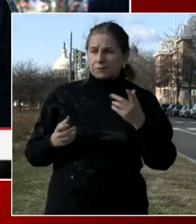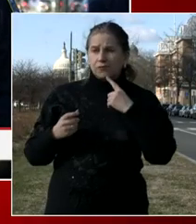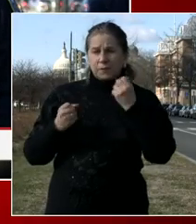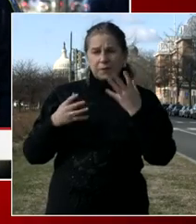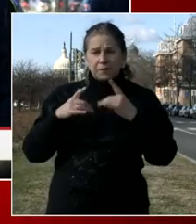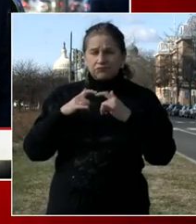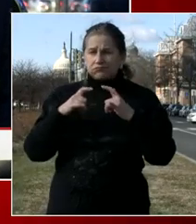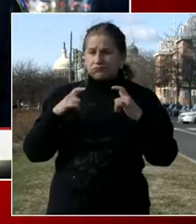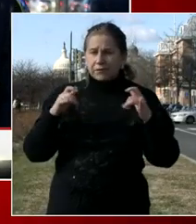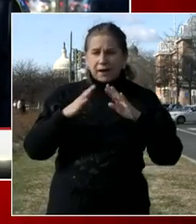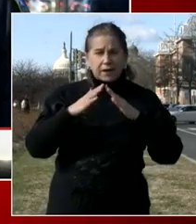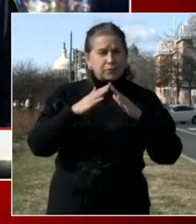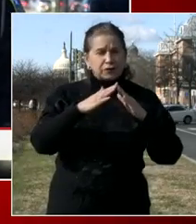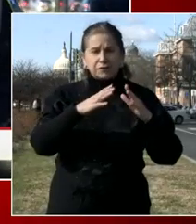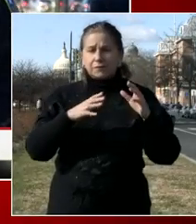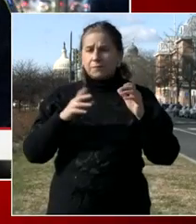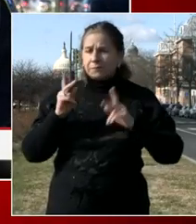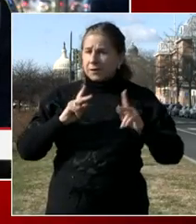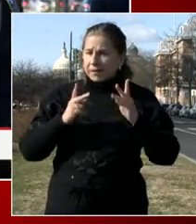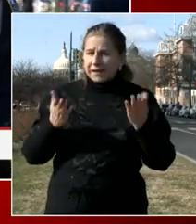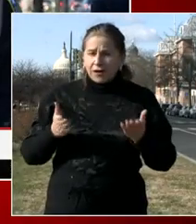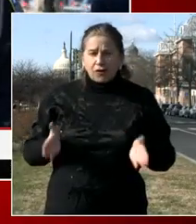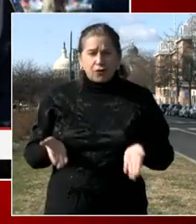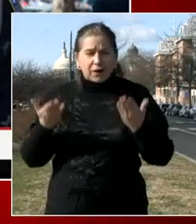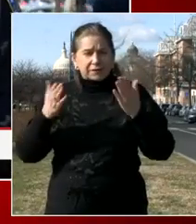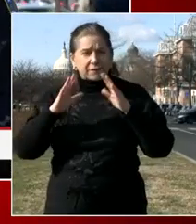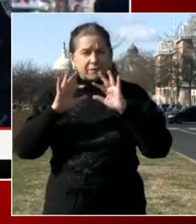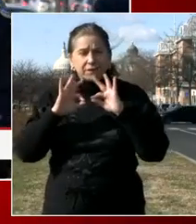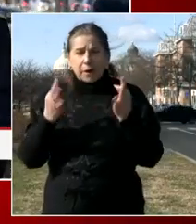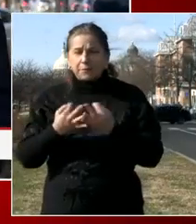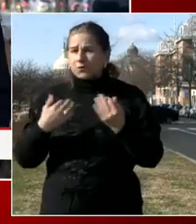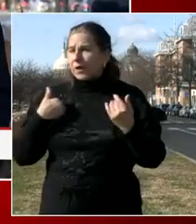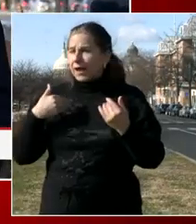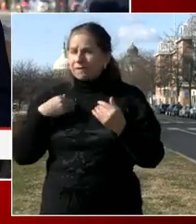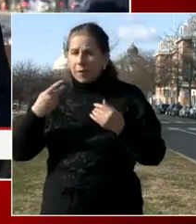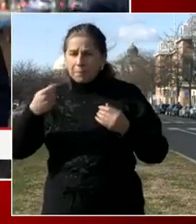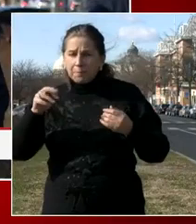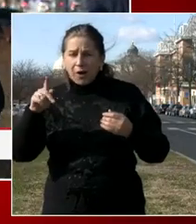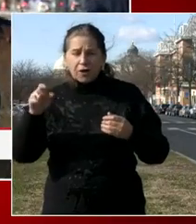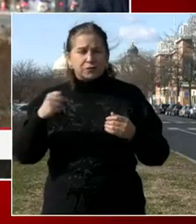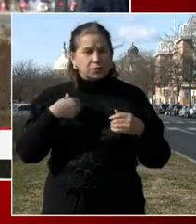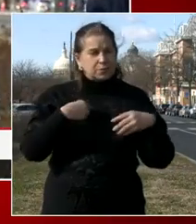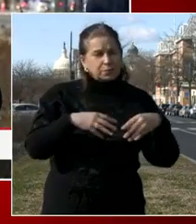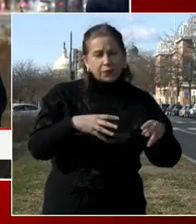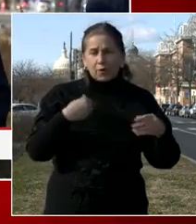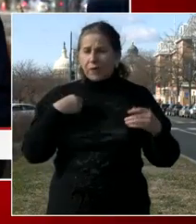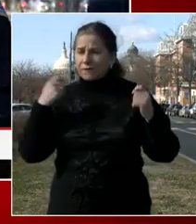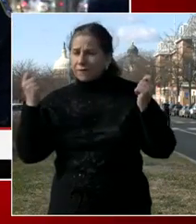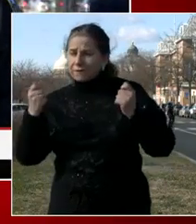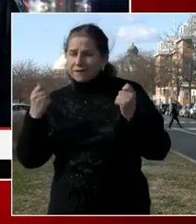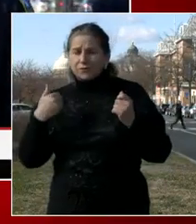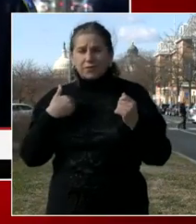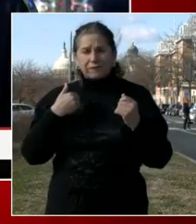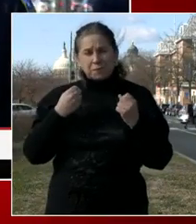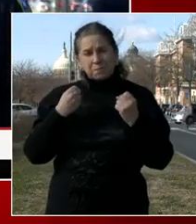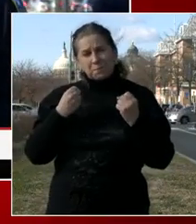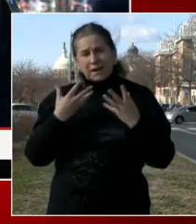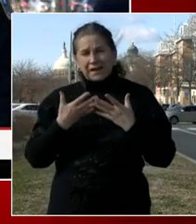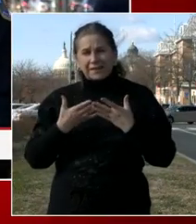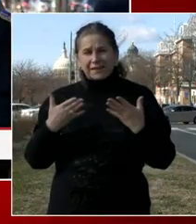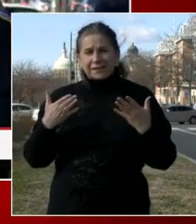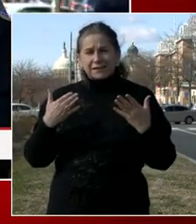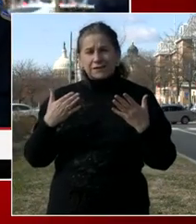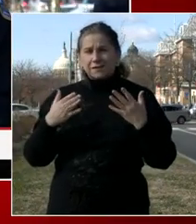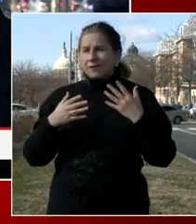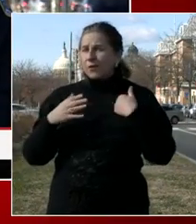our families, where we have parks and playgrounds and parades and festivals, where we have world-class restaurants,